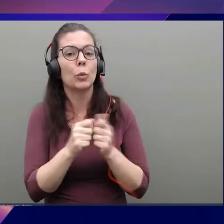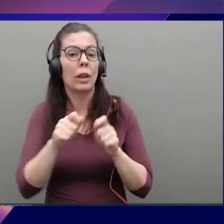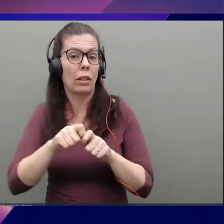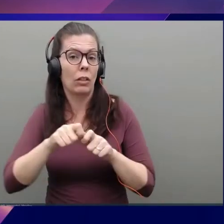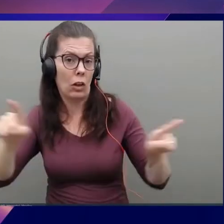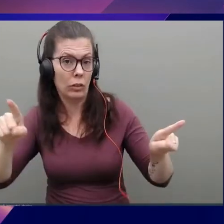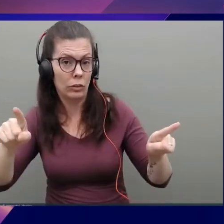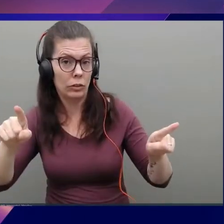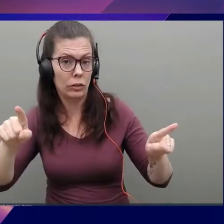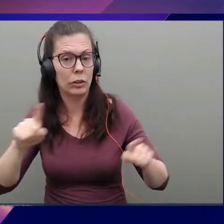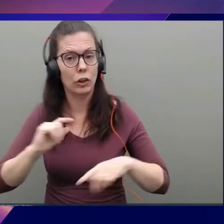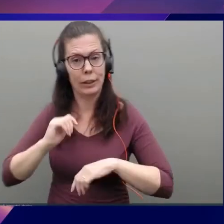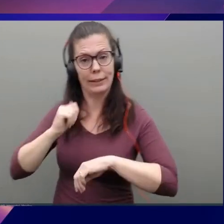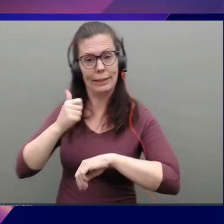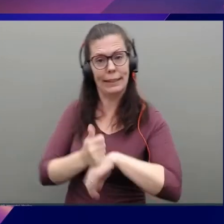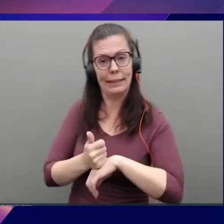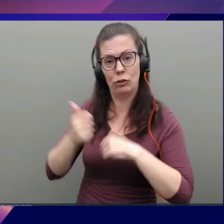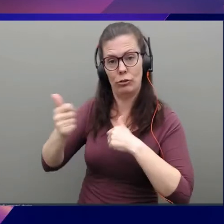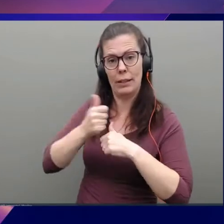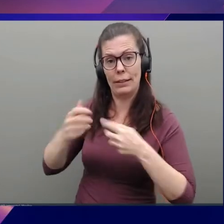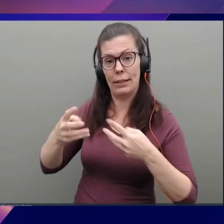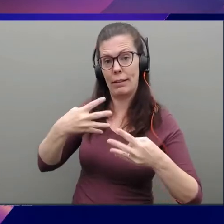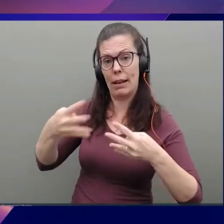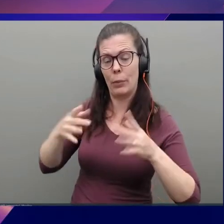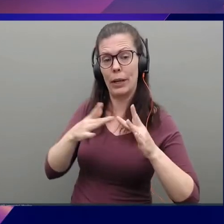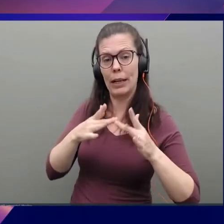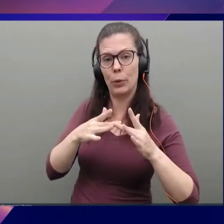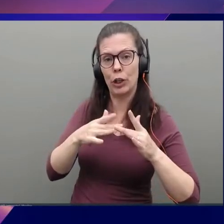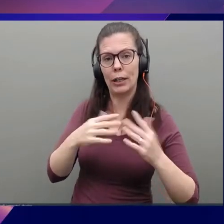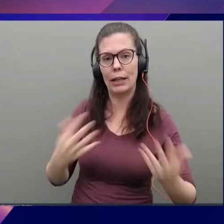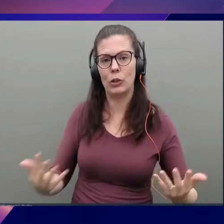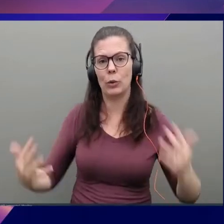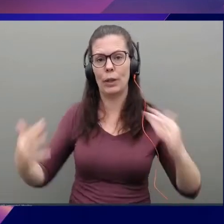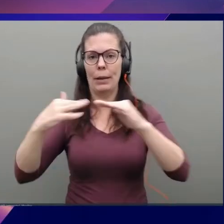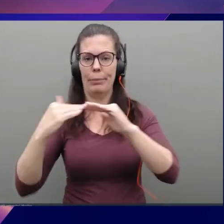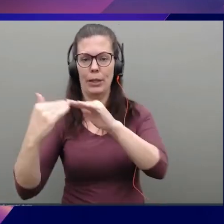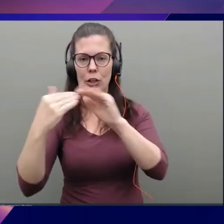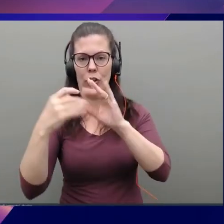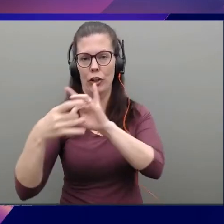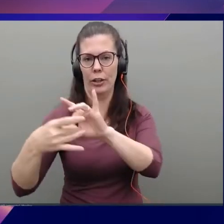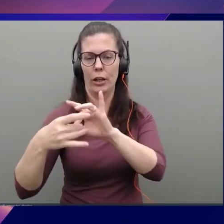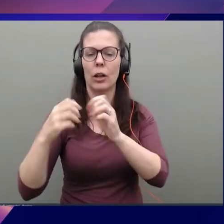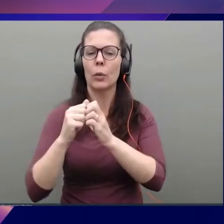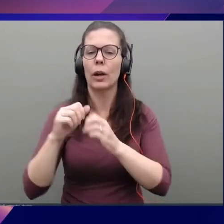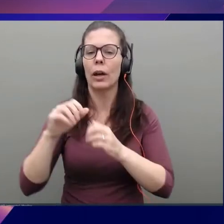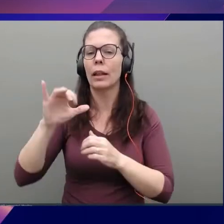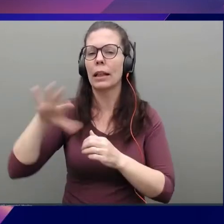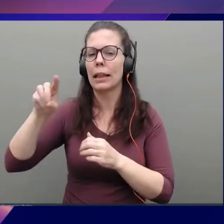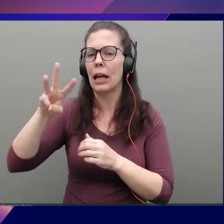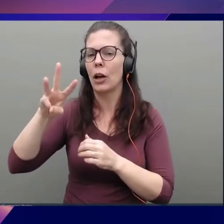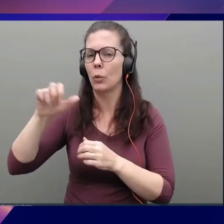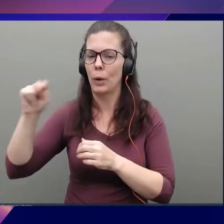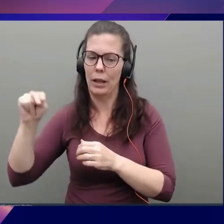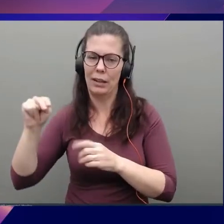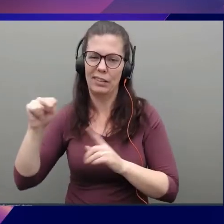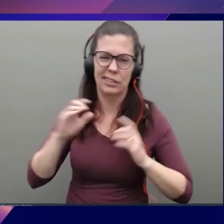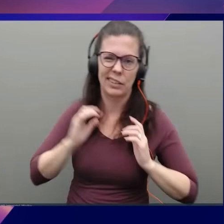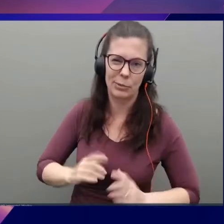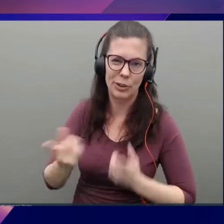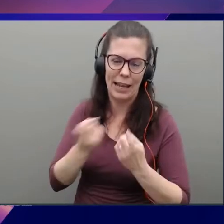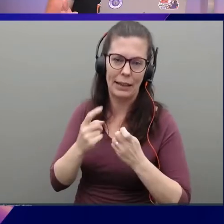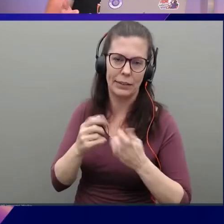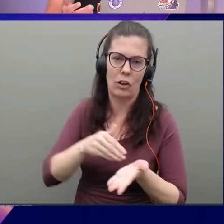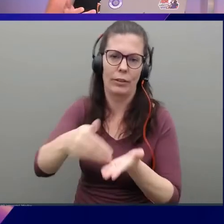take your existing transit gateway network and you can peer it with your Cloud WAN network. Because we get this question from customers all the time, which is like, hey, I've got an existing